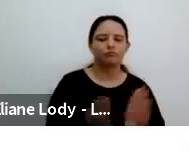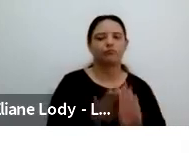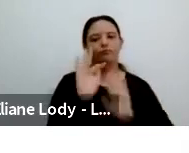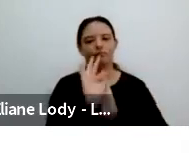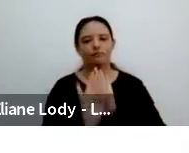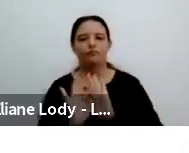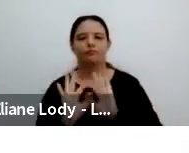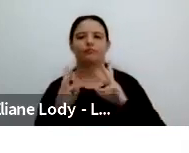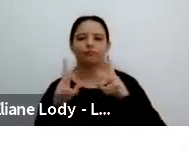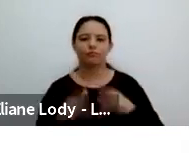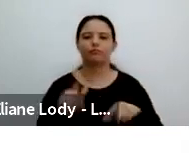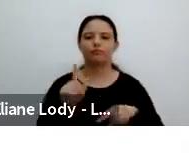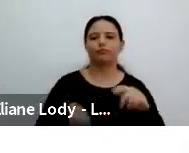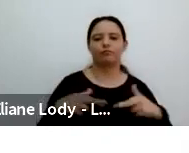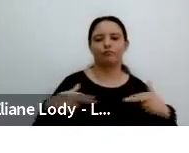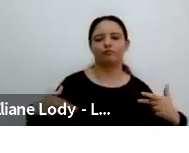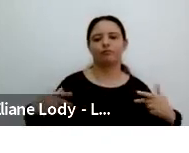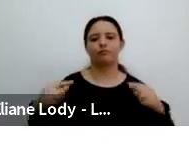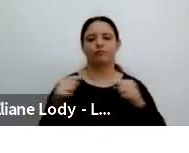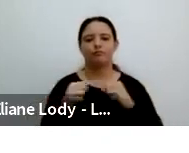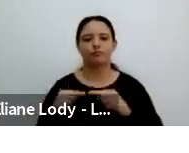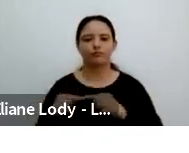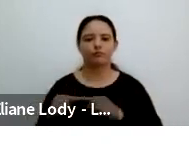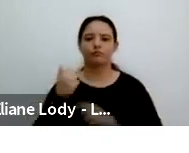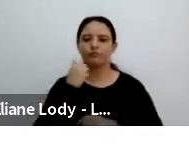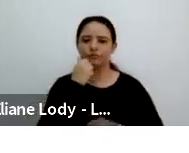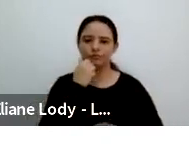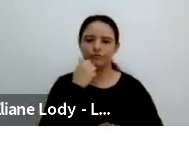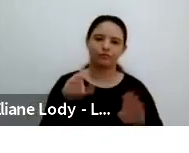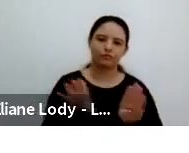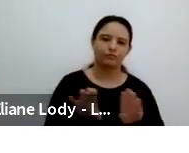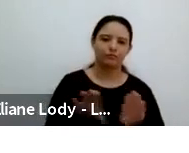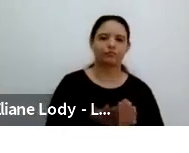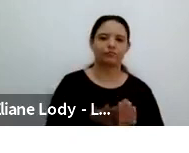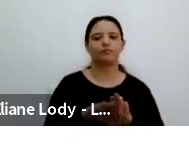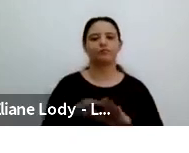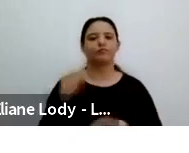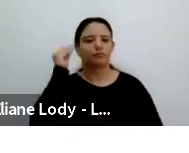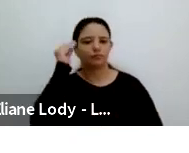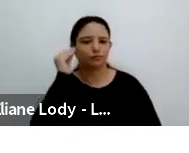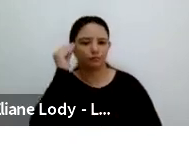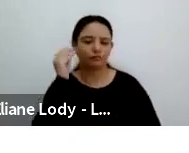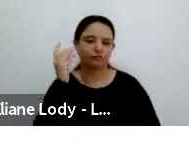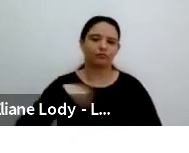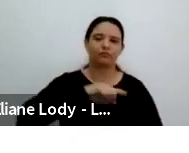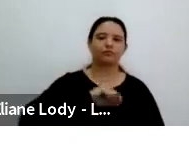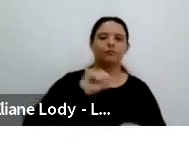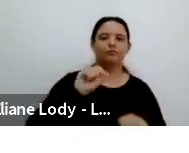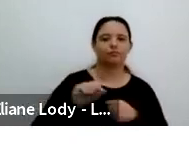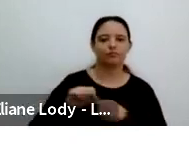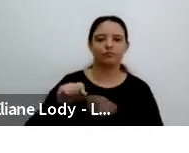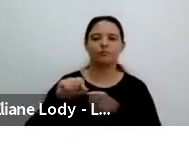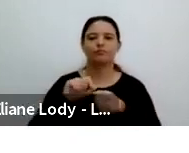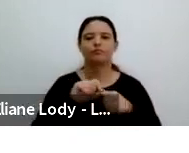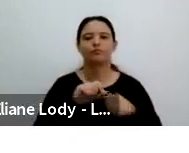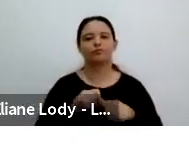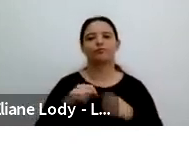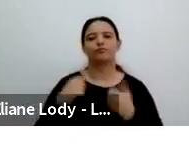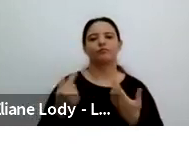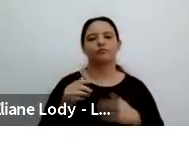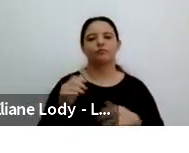our family, cats and dogs. Family nature activities like birdwatching identification of plants, trees and insects.